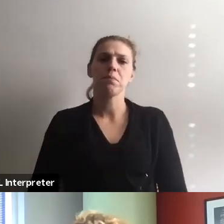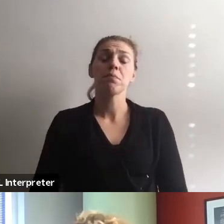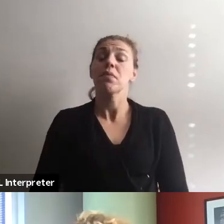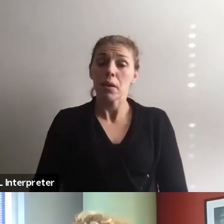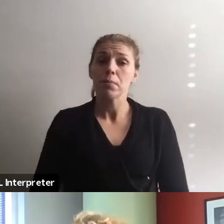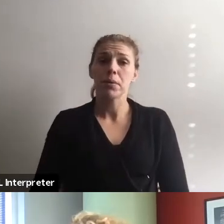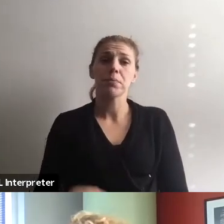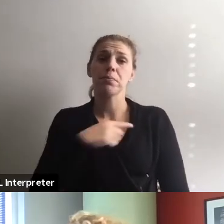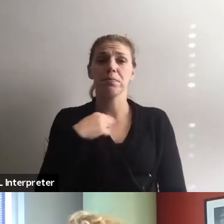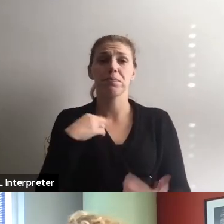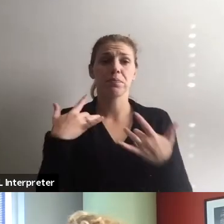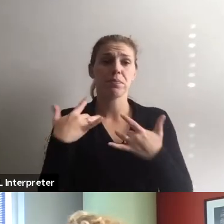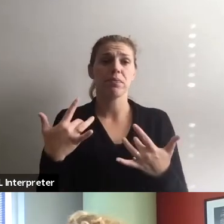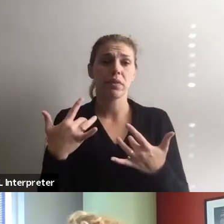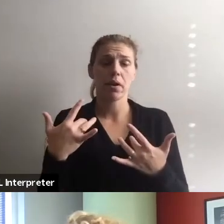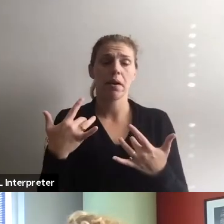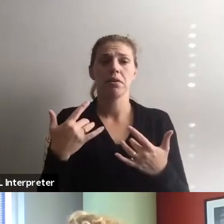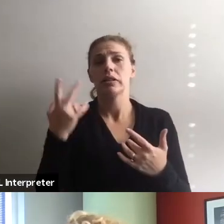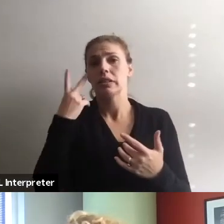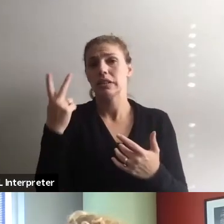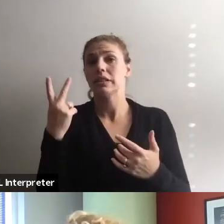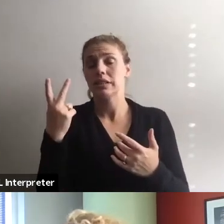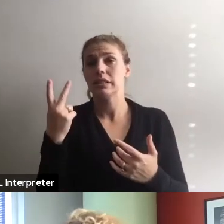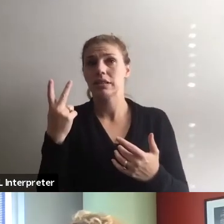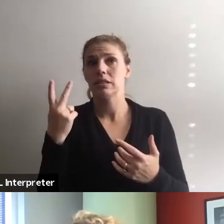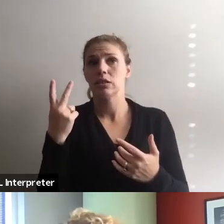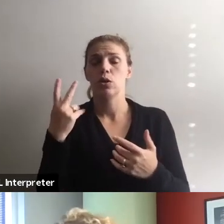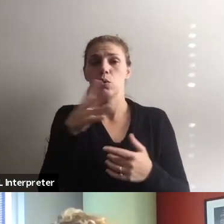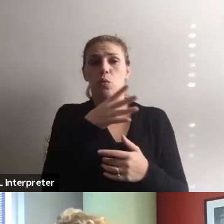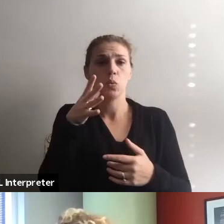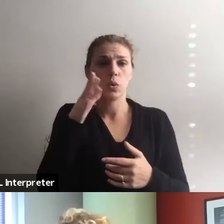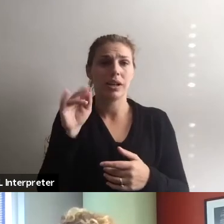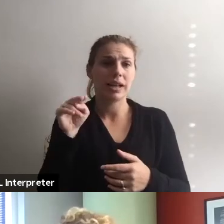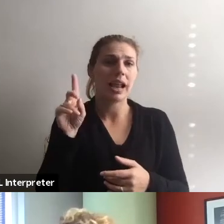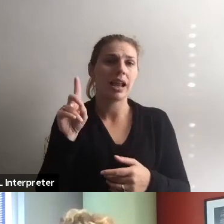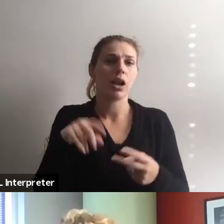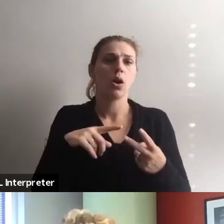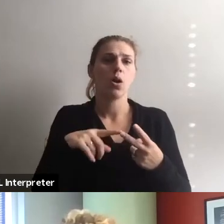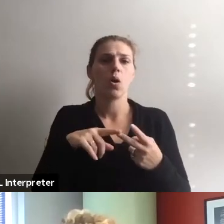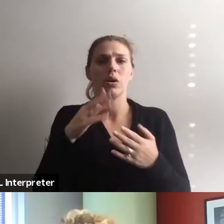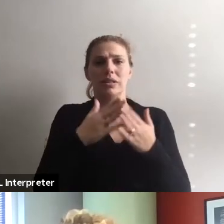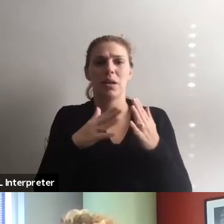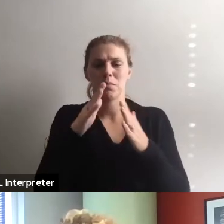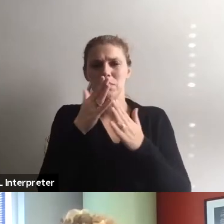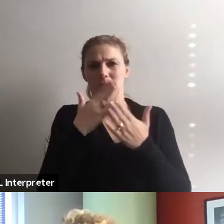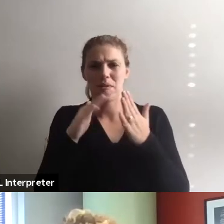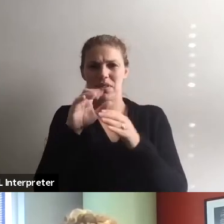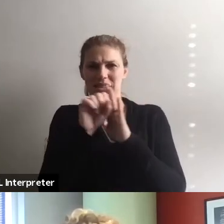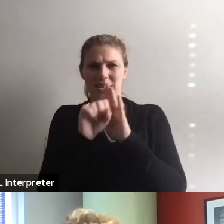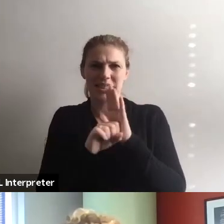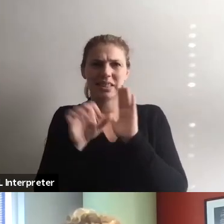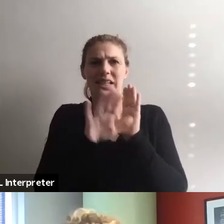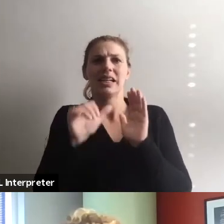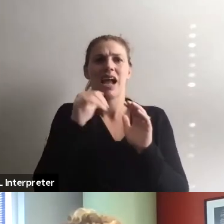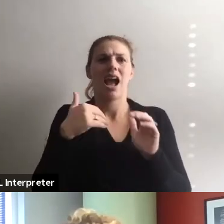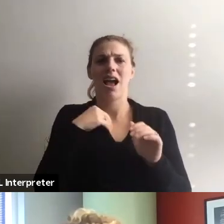oftentimes, we hear a lot from rural Indiana or in parts of the state where there's not a lot of racial